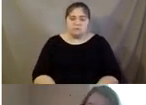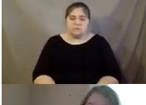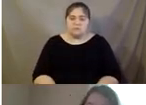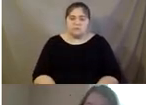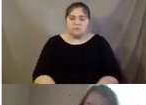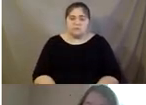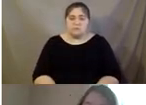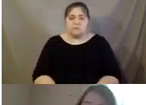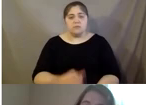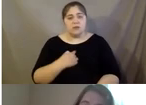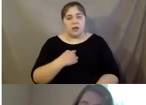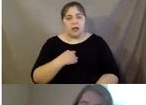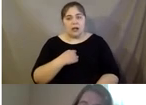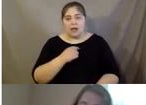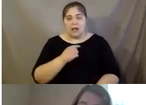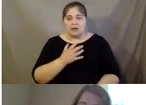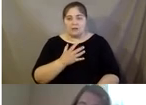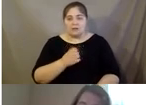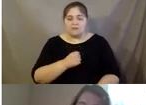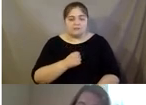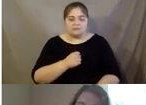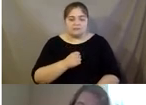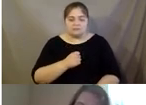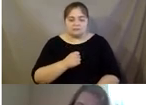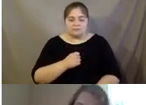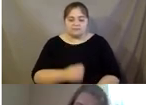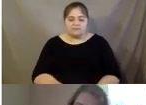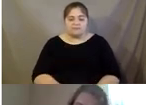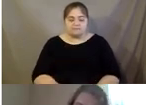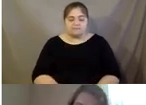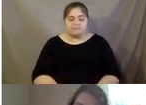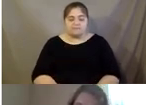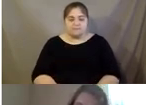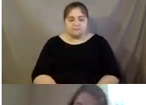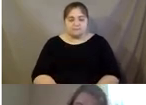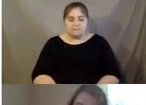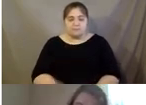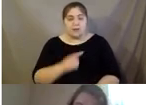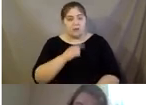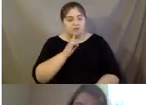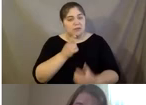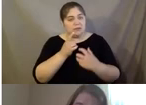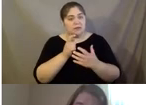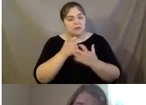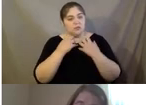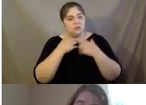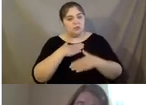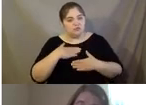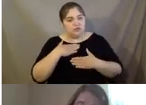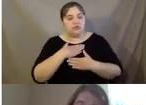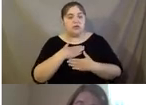I, I, I don't have anything profound. I mean, it's very profoundly written and I, I, um, appreciate the, the,